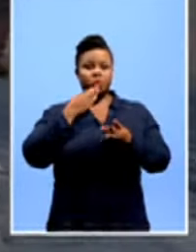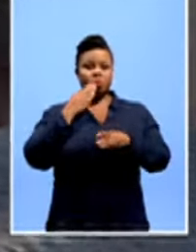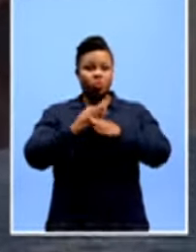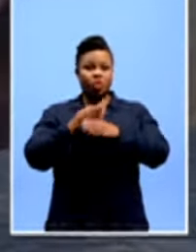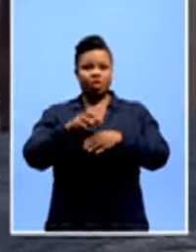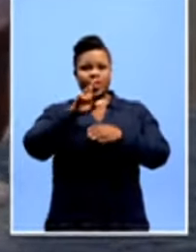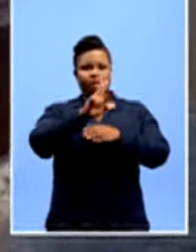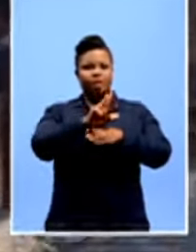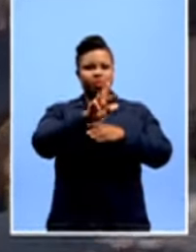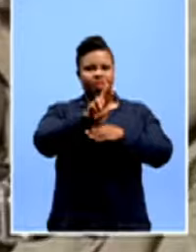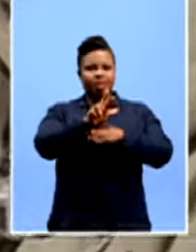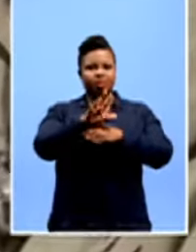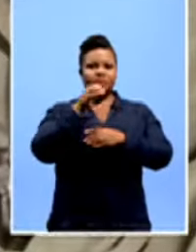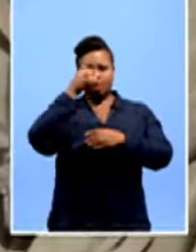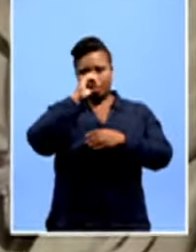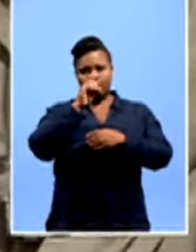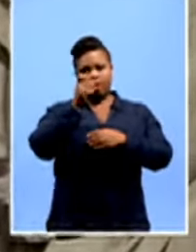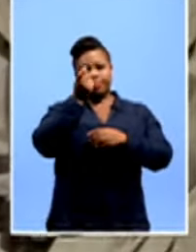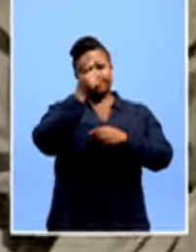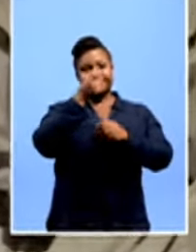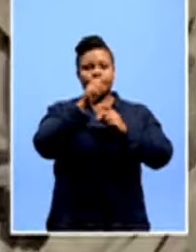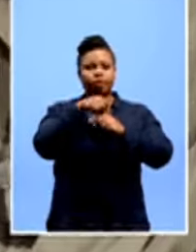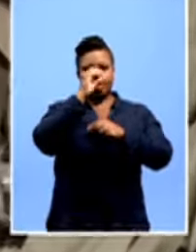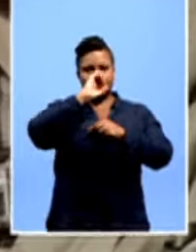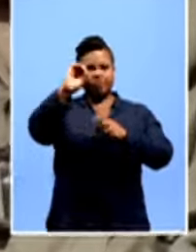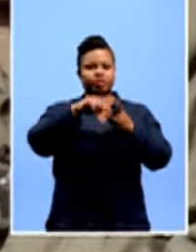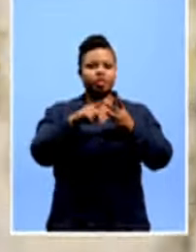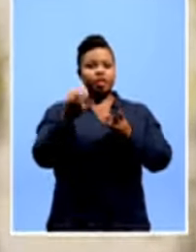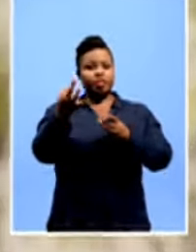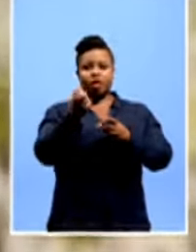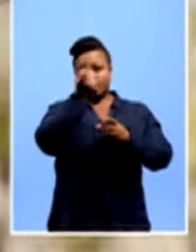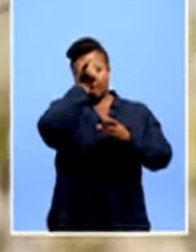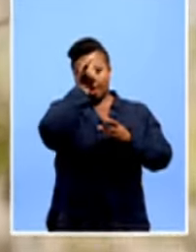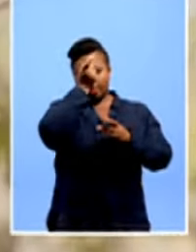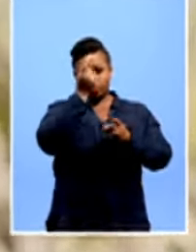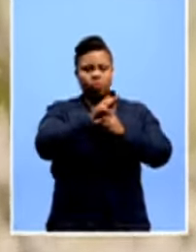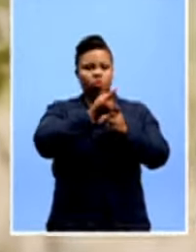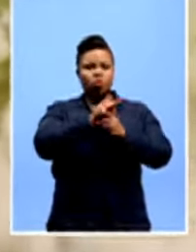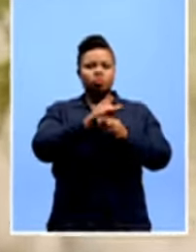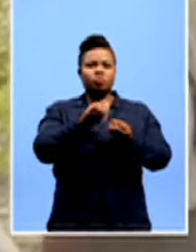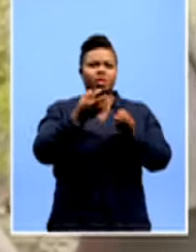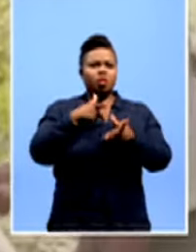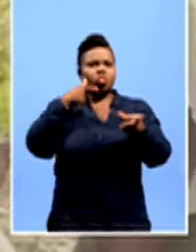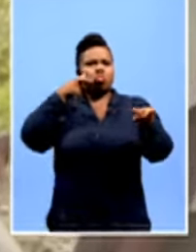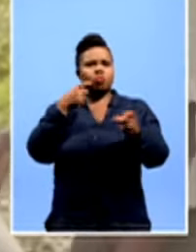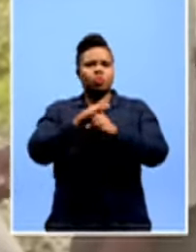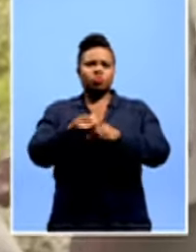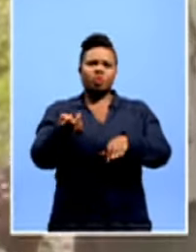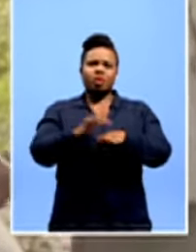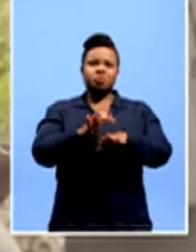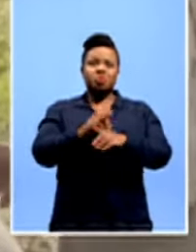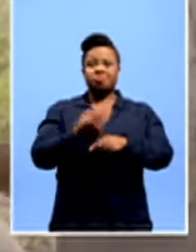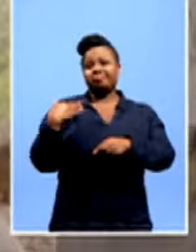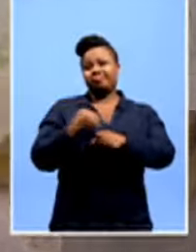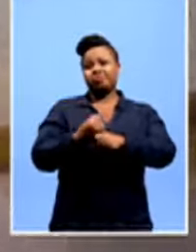98 elephants a day, three rhinos, and countless pangolins to poaching and to human-wildlife conflict. In